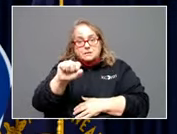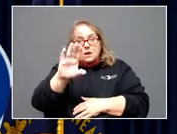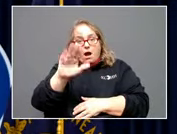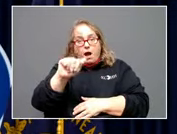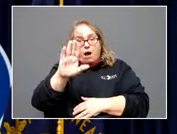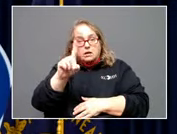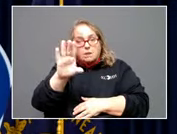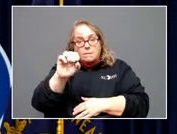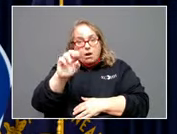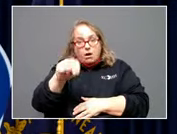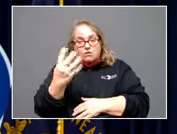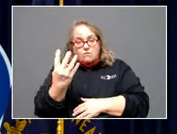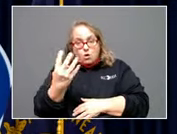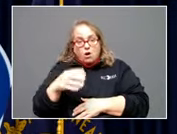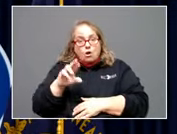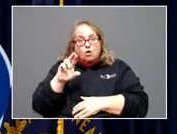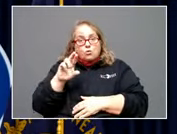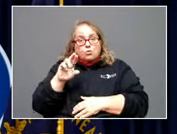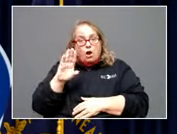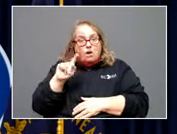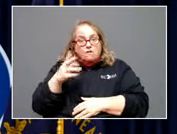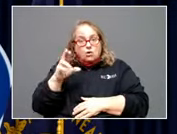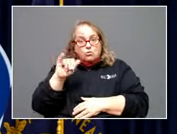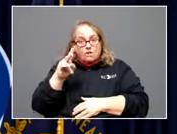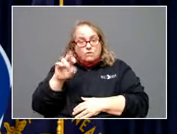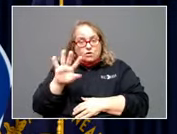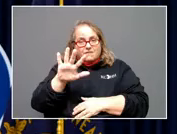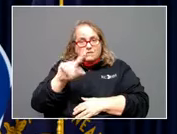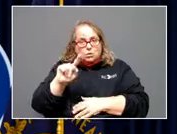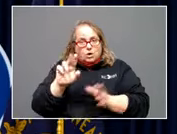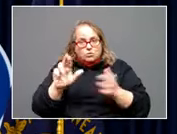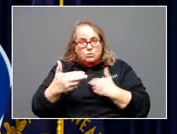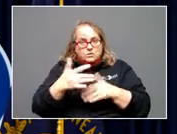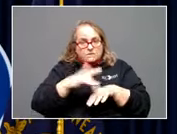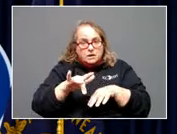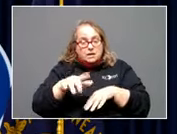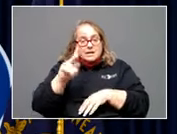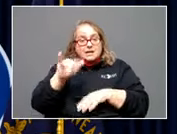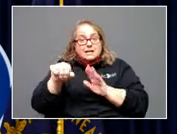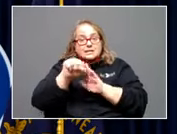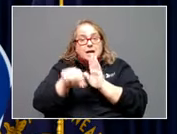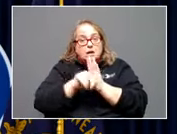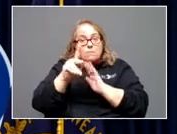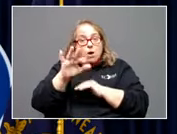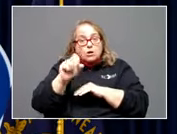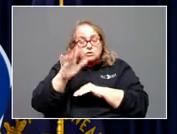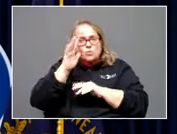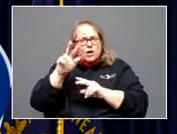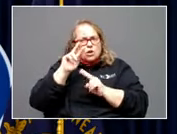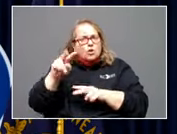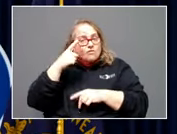Dam State Resort Park, 51 rooms open. Kentucky State Parks will be looking for volunteers after the new year.